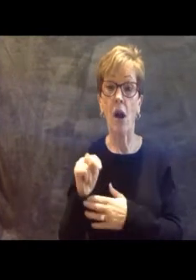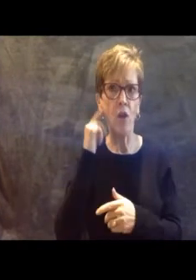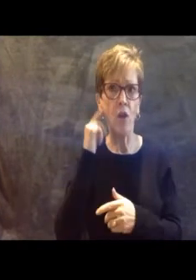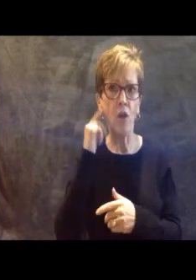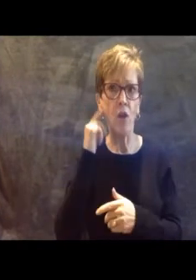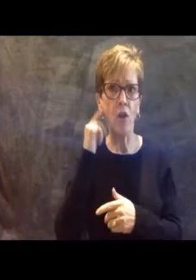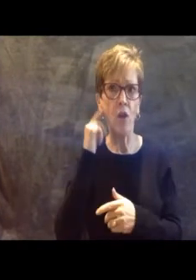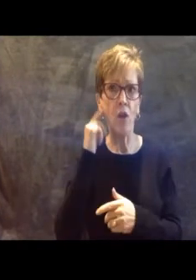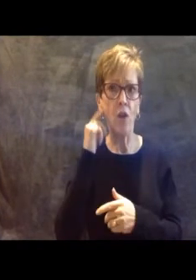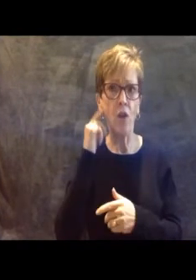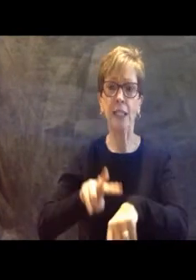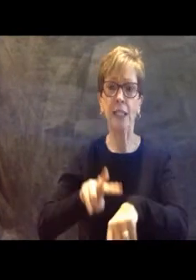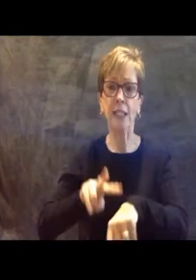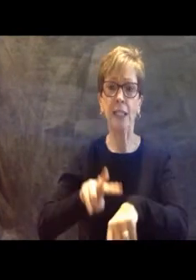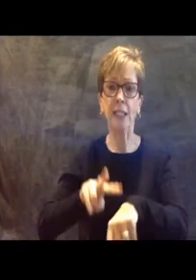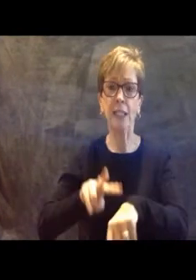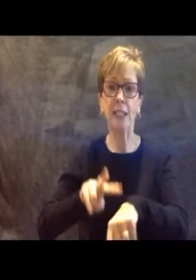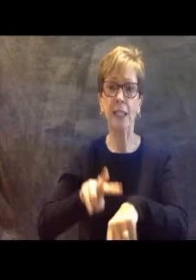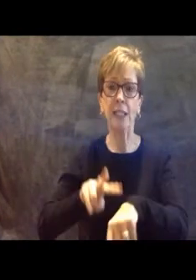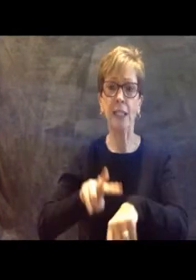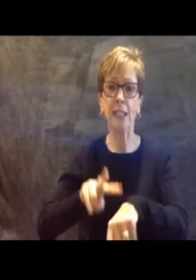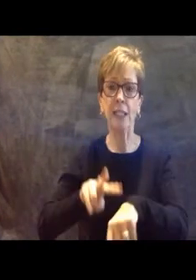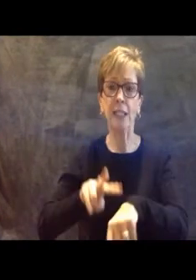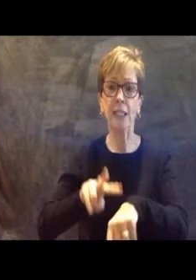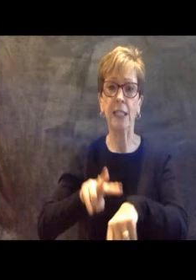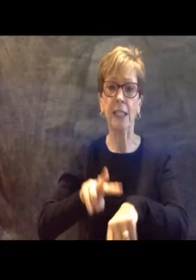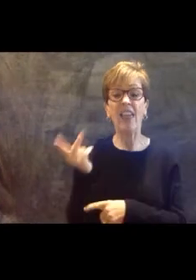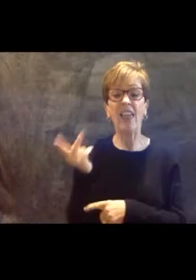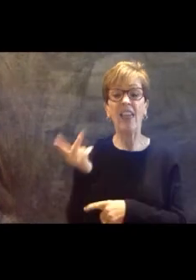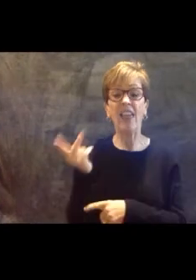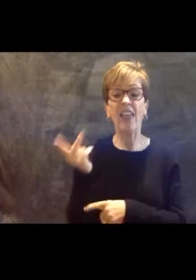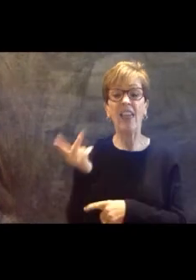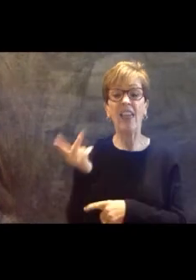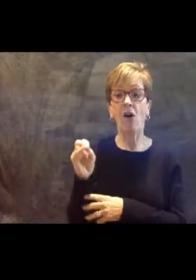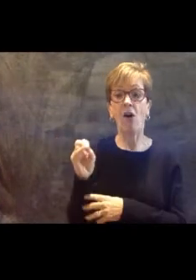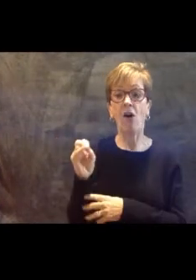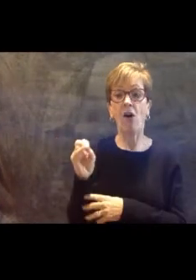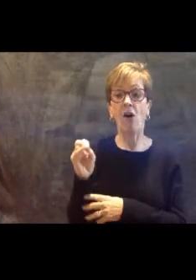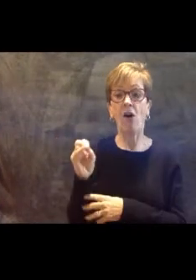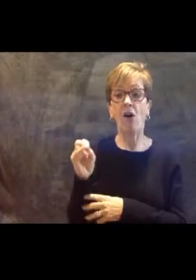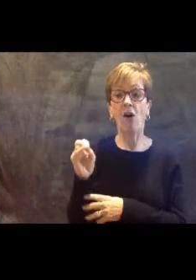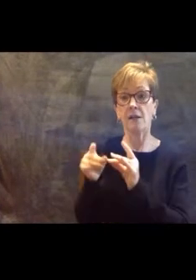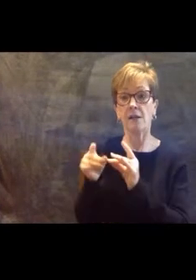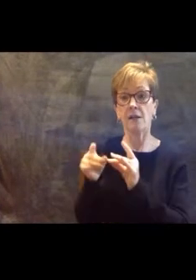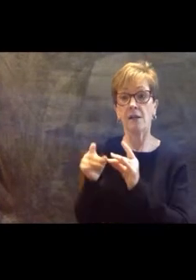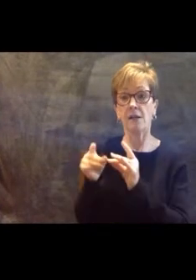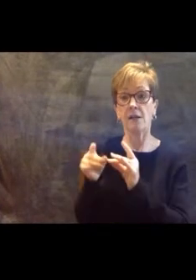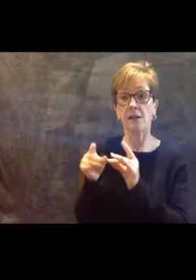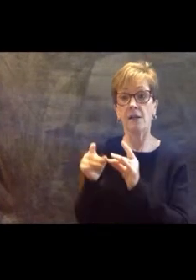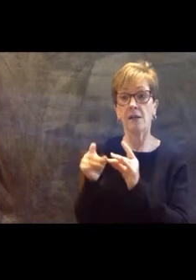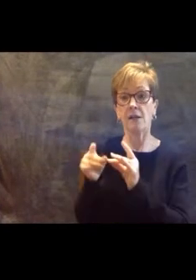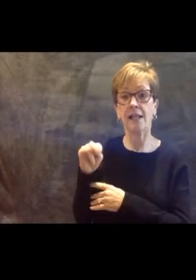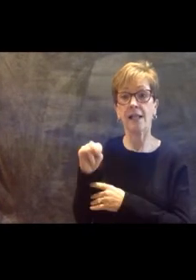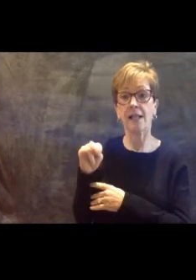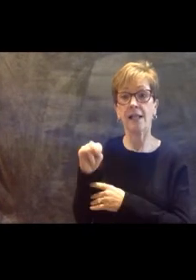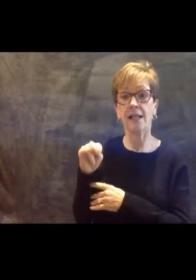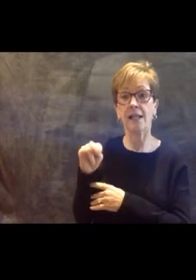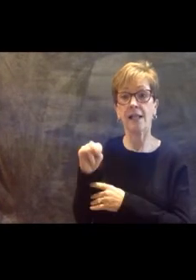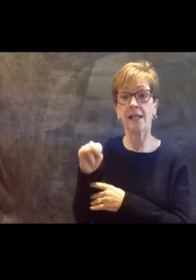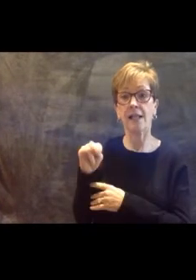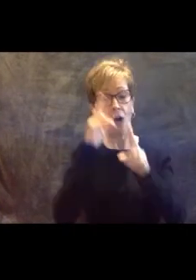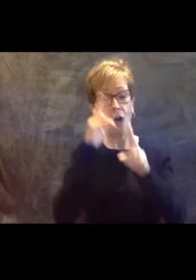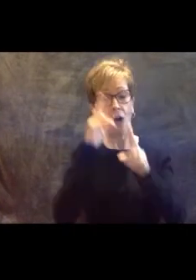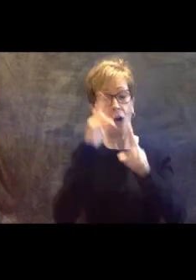I think they are on. I am here. Wonderful. So we now well are honored to welcome Lieutenant